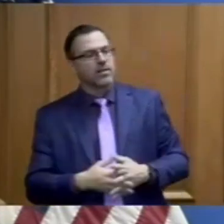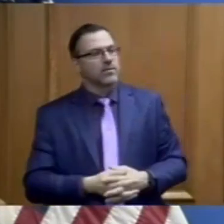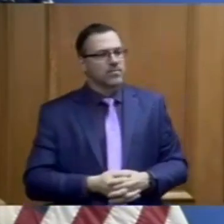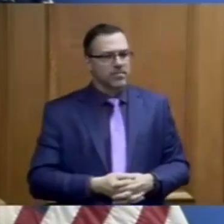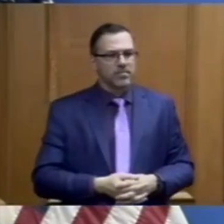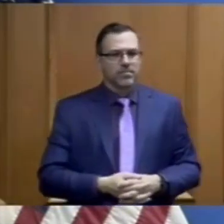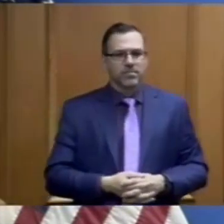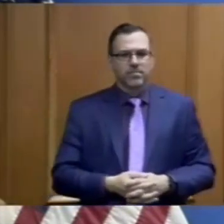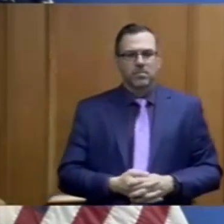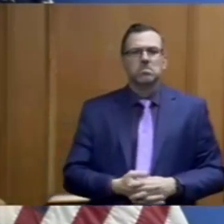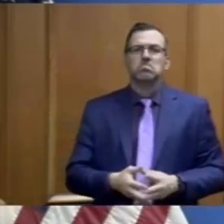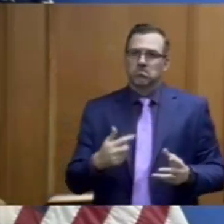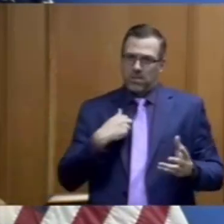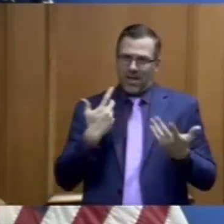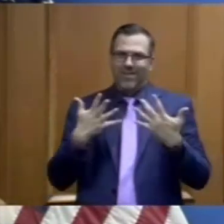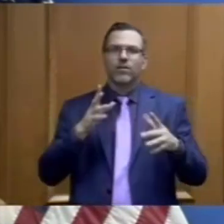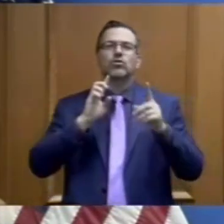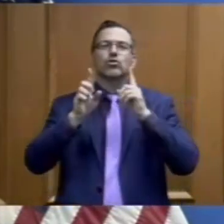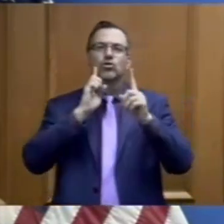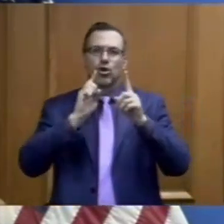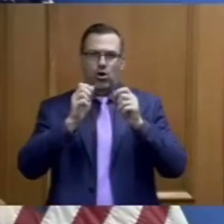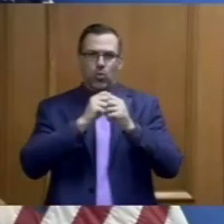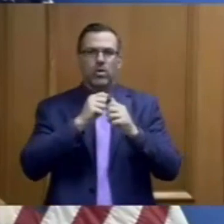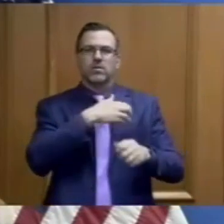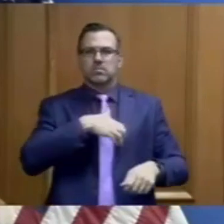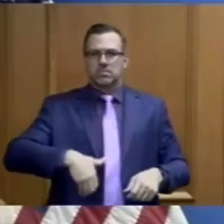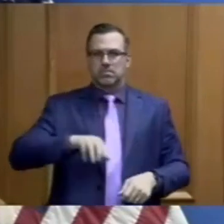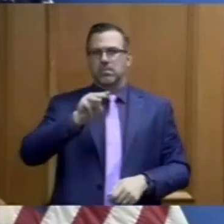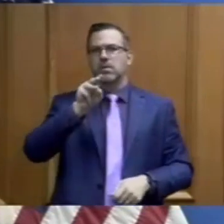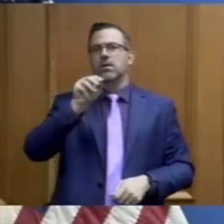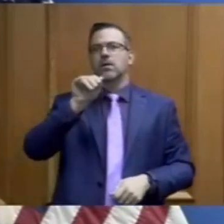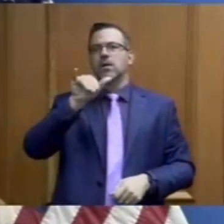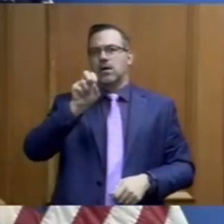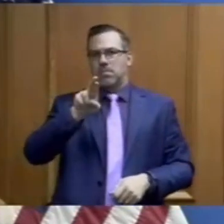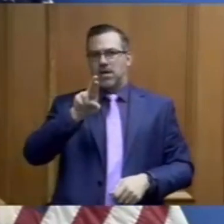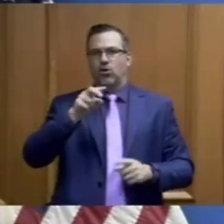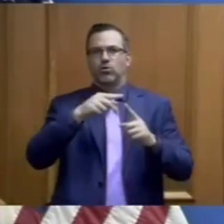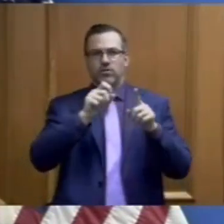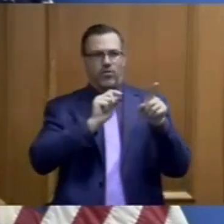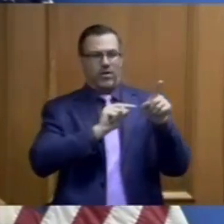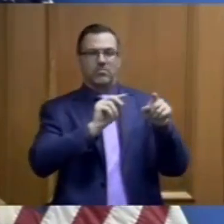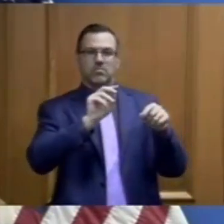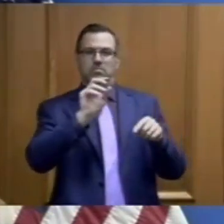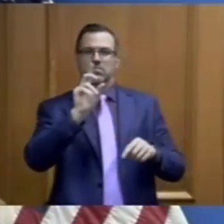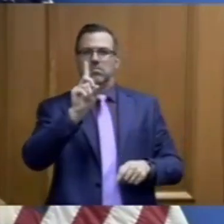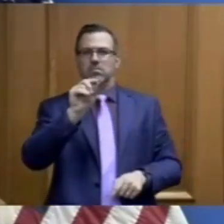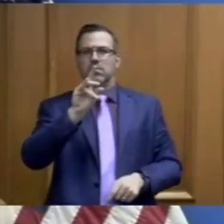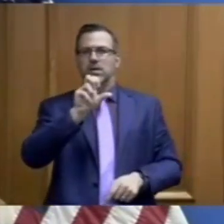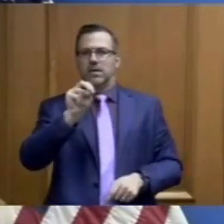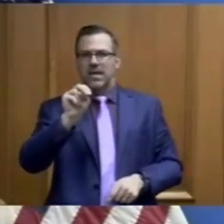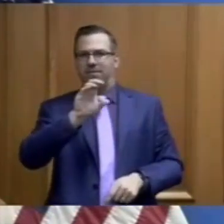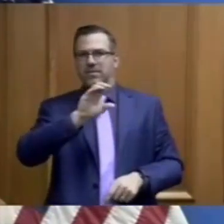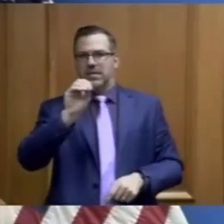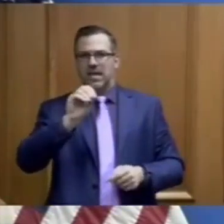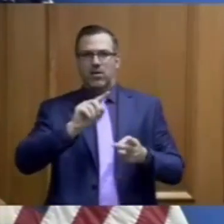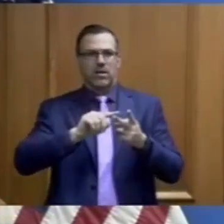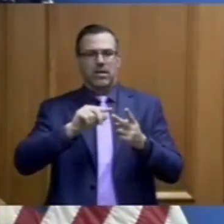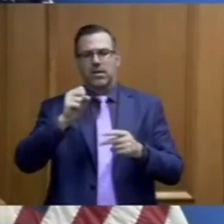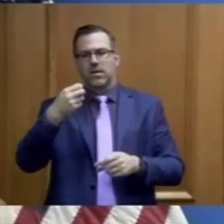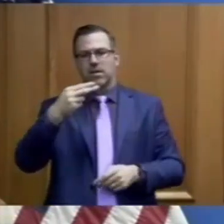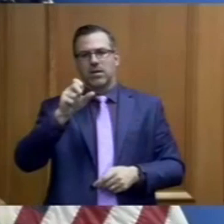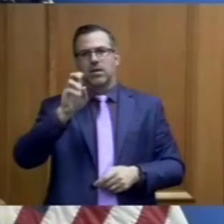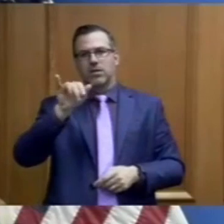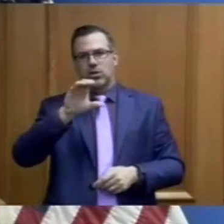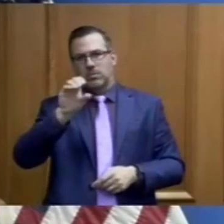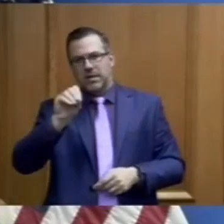with the mayors from those from all of those counties that are not that do not have health departments that are run by the state, and